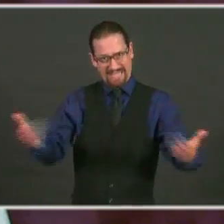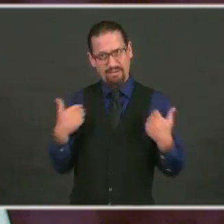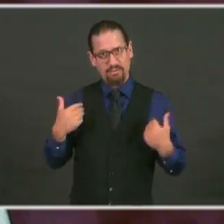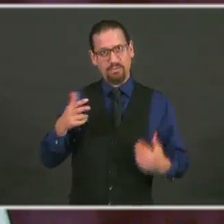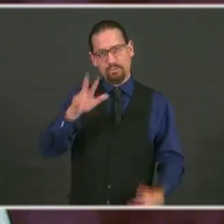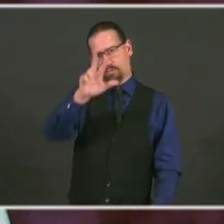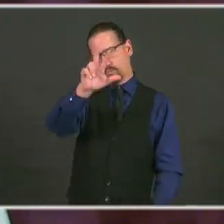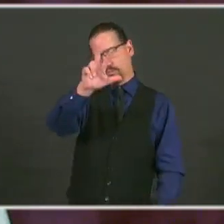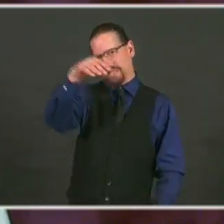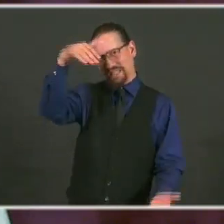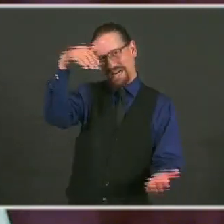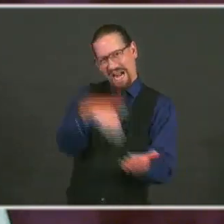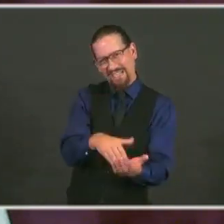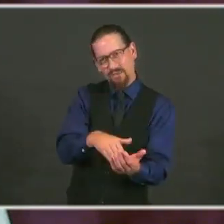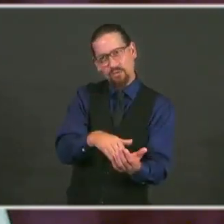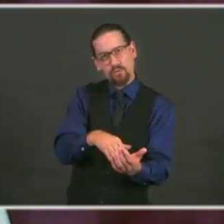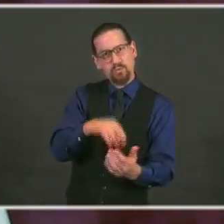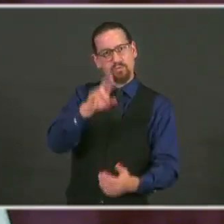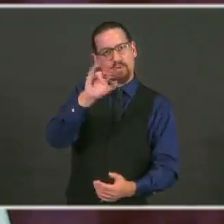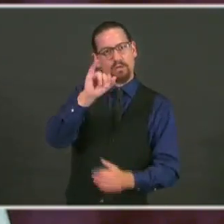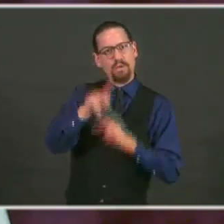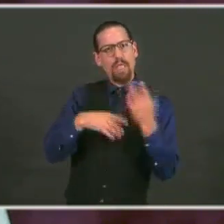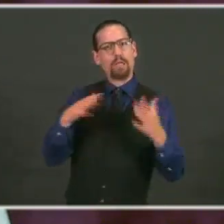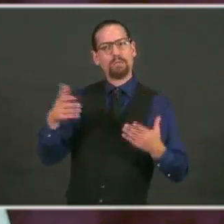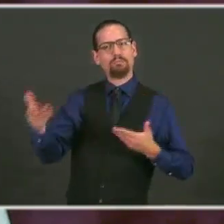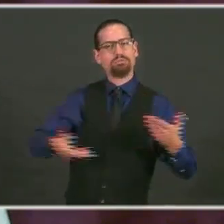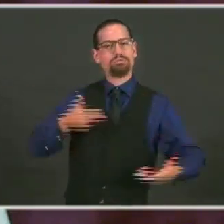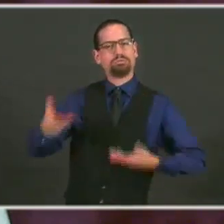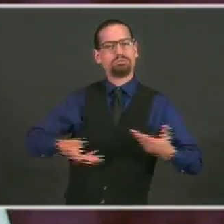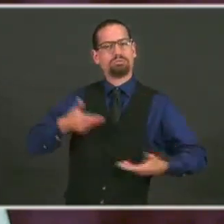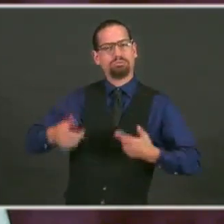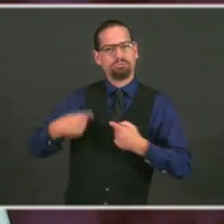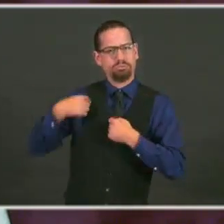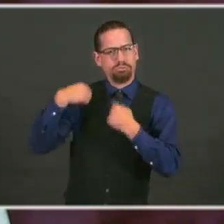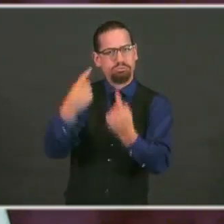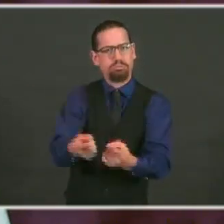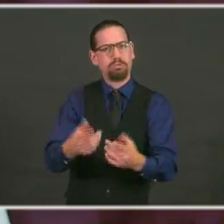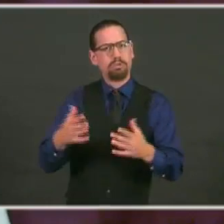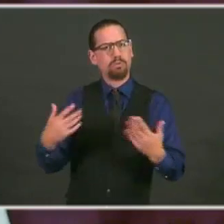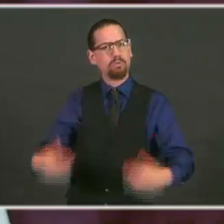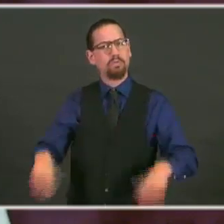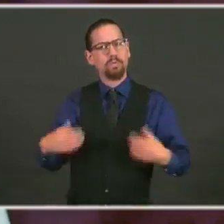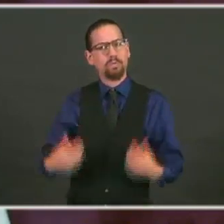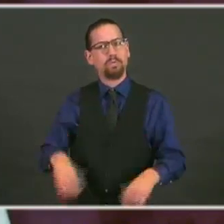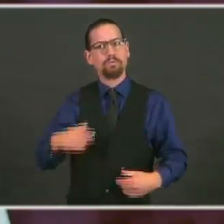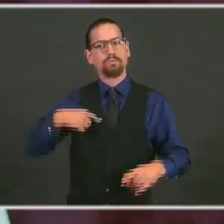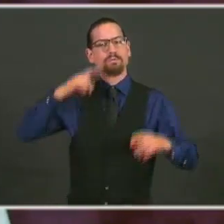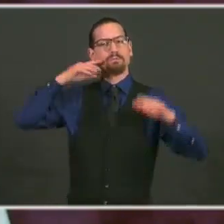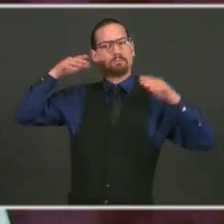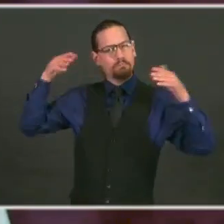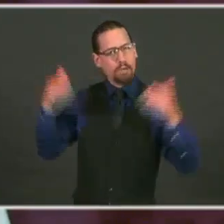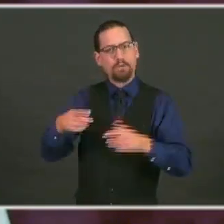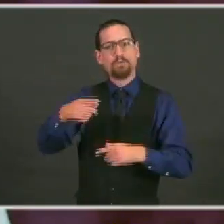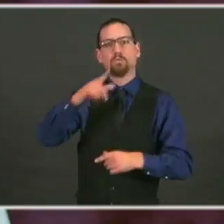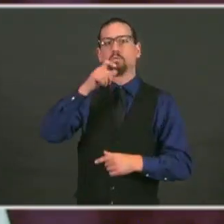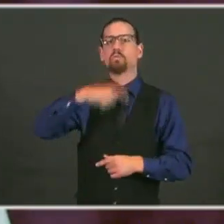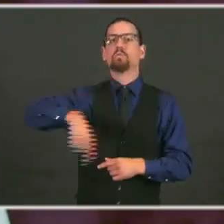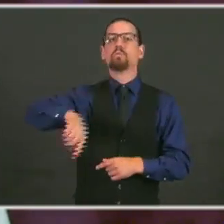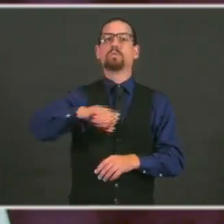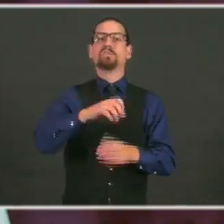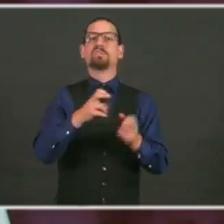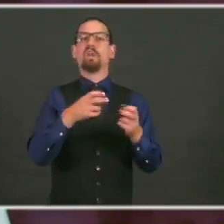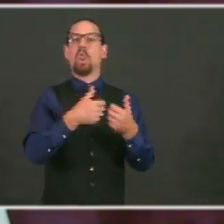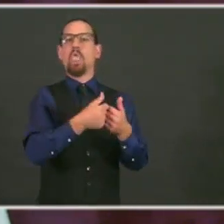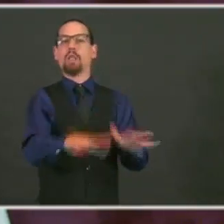by the end of the year. And we are specifically focused on people who've lost their jobs during COVID